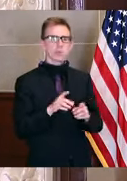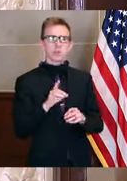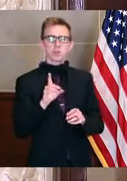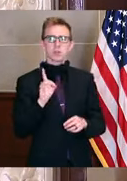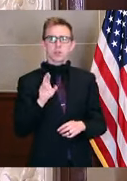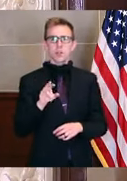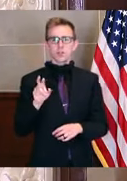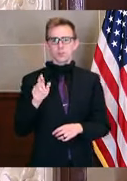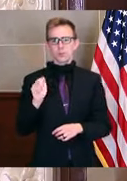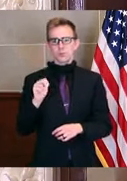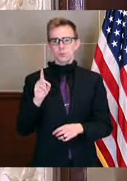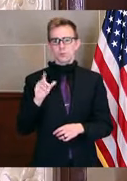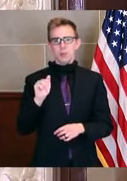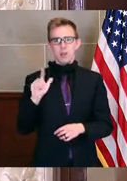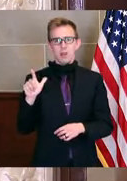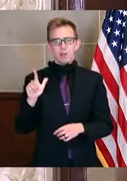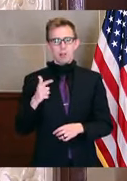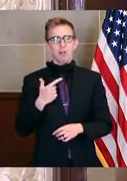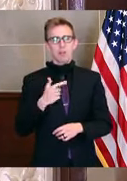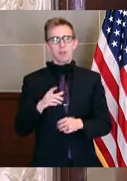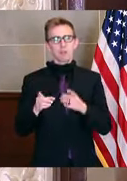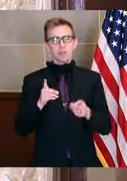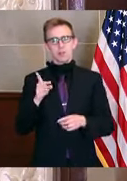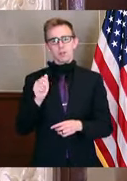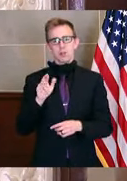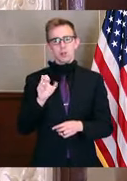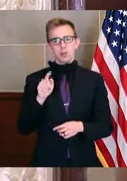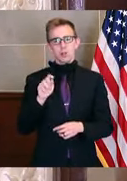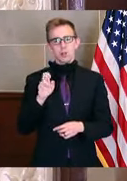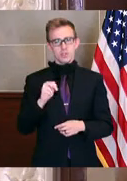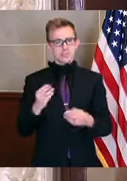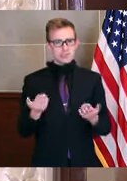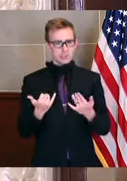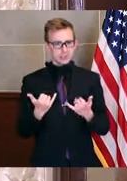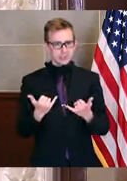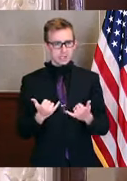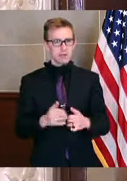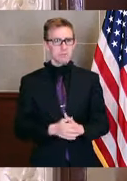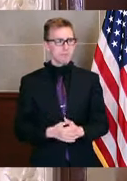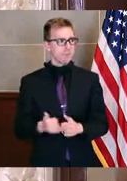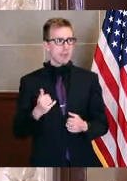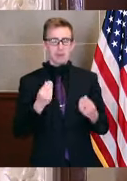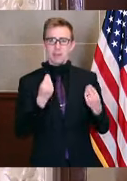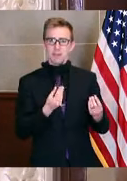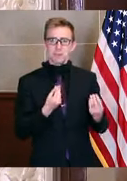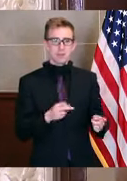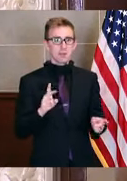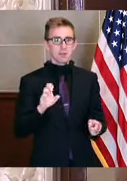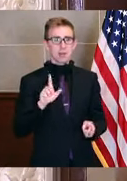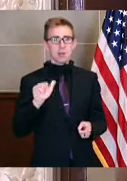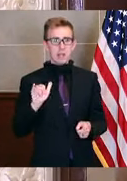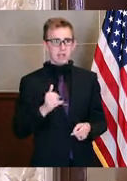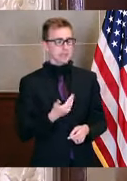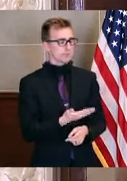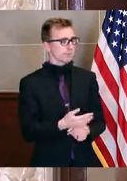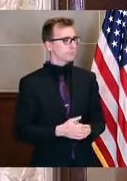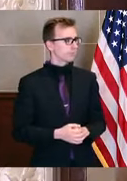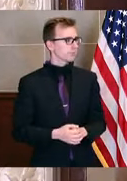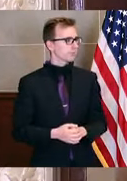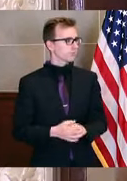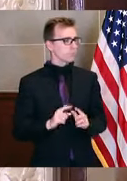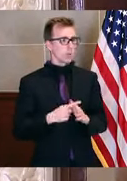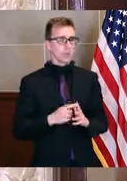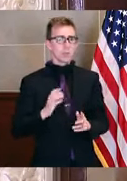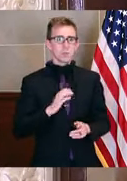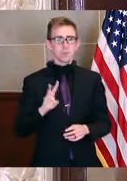Randles is here today. Uh, Director Carson's also here today on any updates you won't mind from them. Kelly. Okay. want to start with